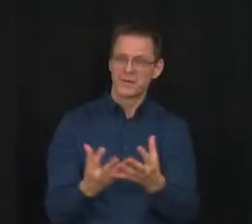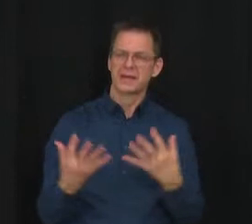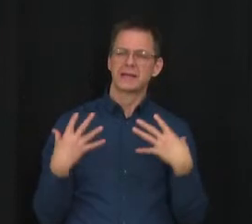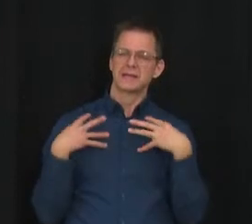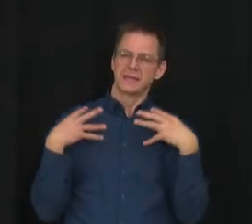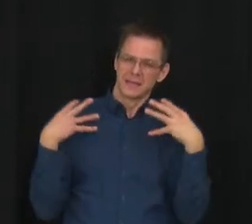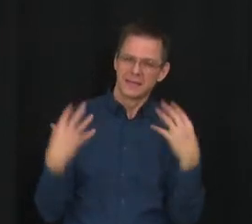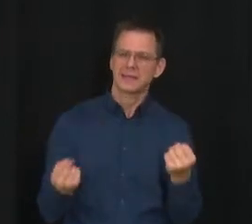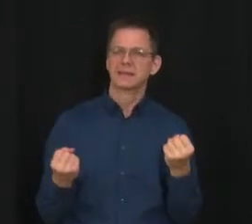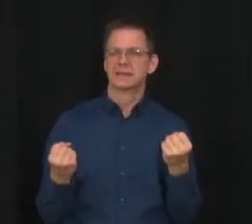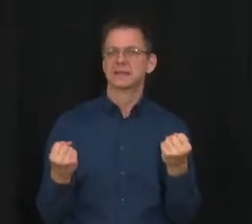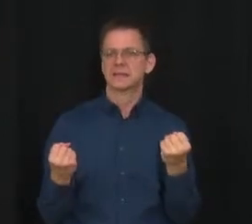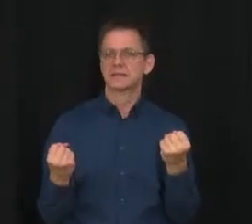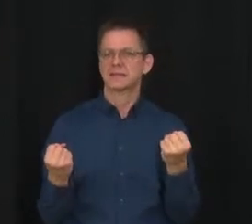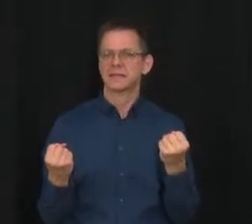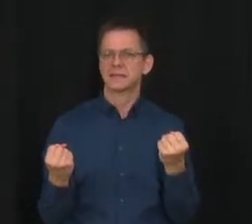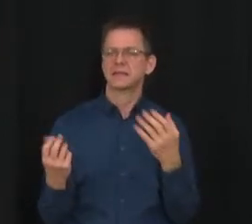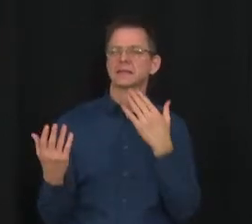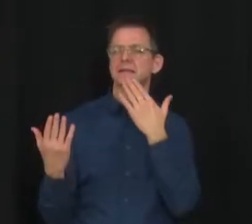Thank you, and we're happy to take questions.